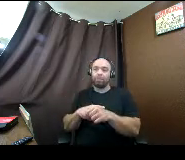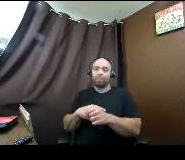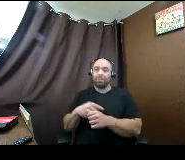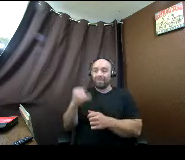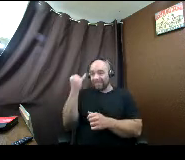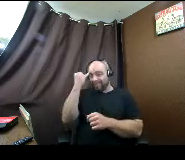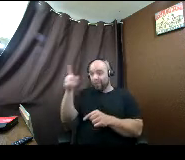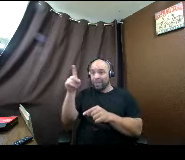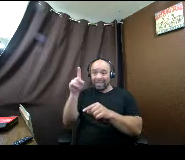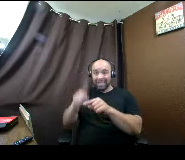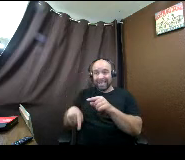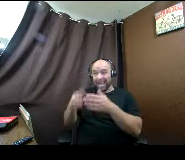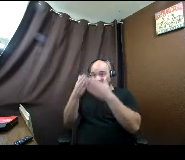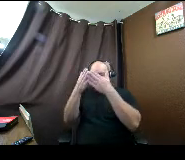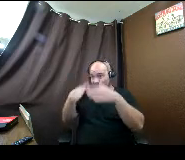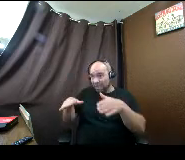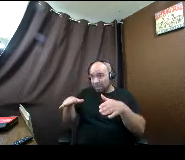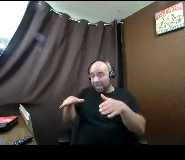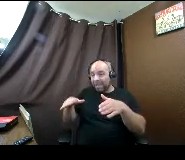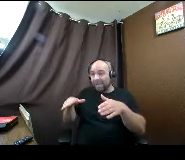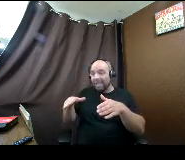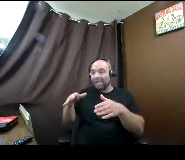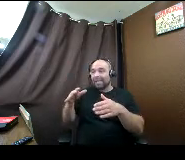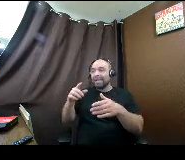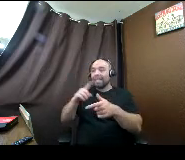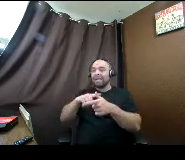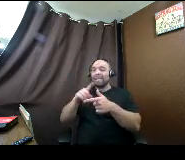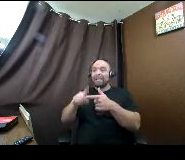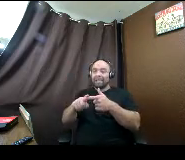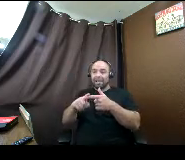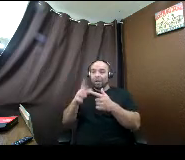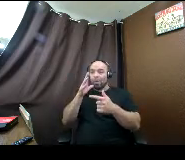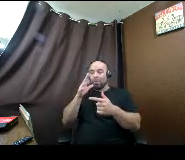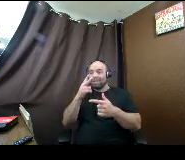can't split that. then at the next determinations who's providing the most support.